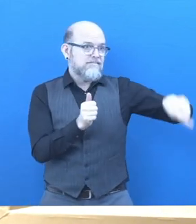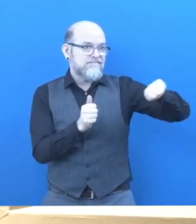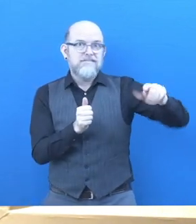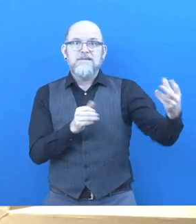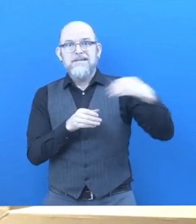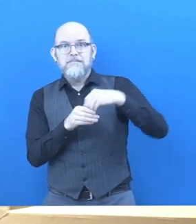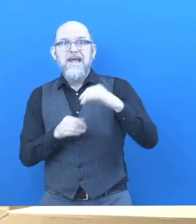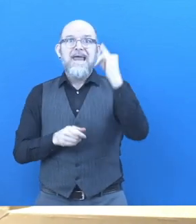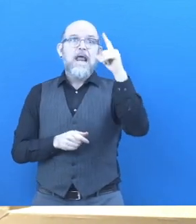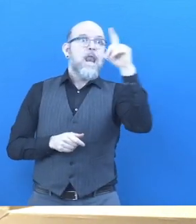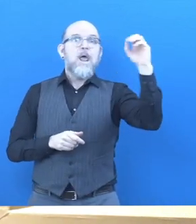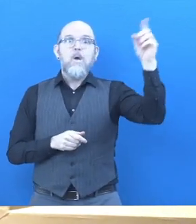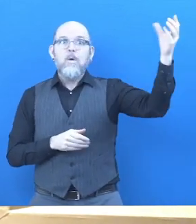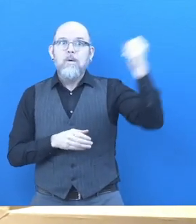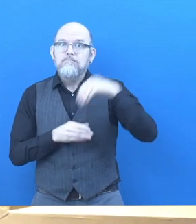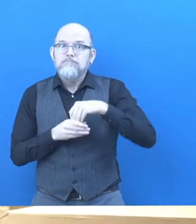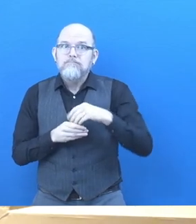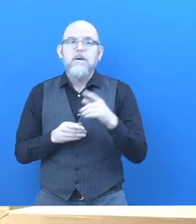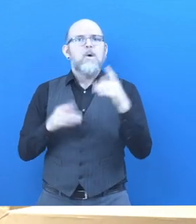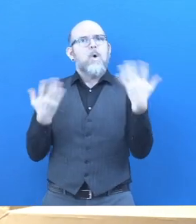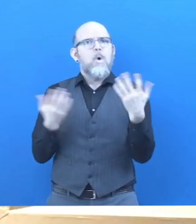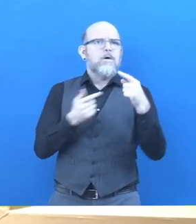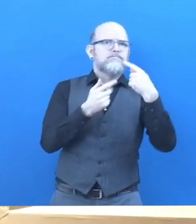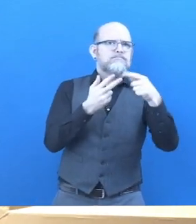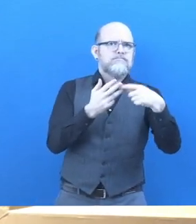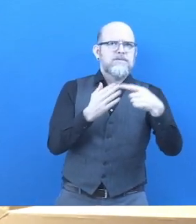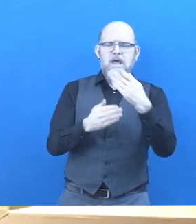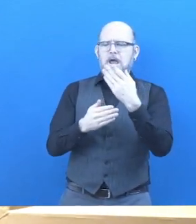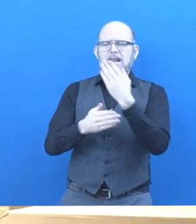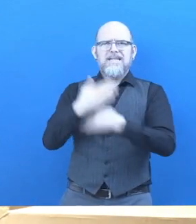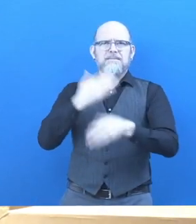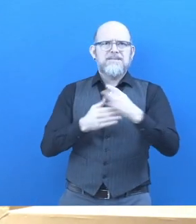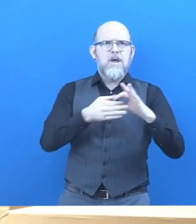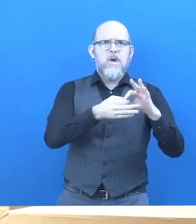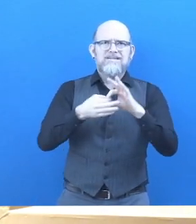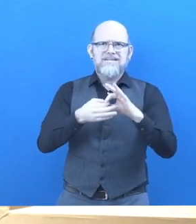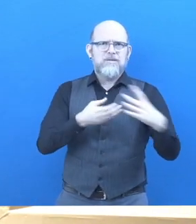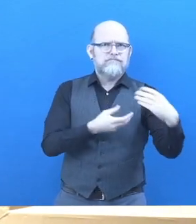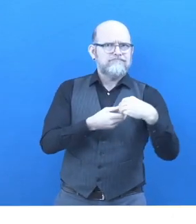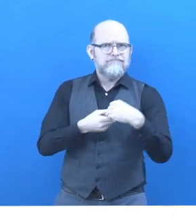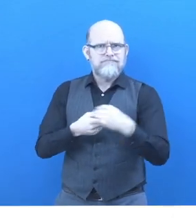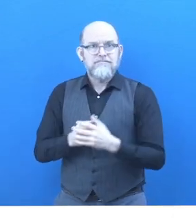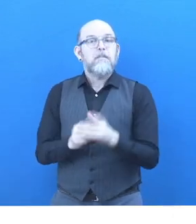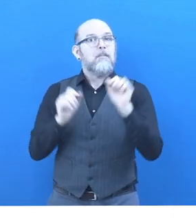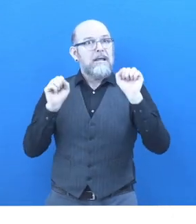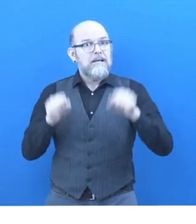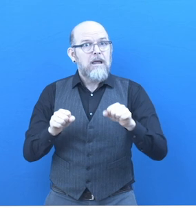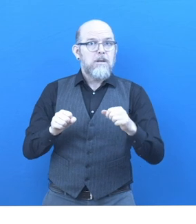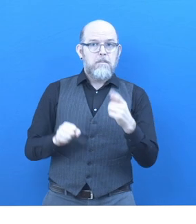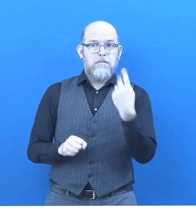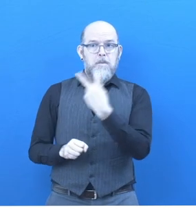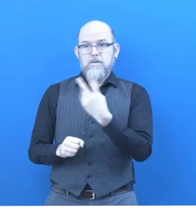it is able to work on both the demand side and supply side of the labour market system. How does